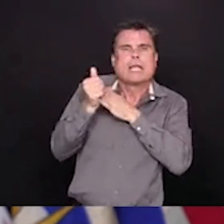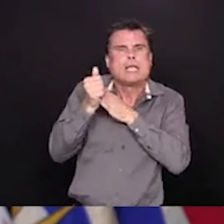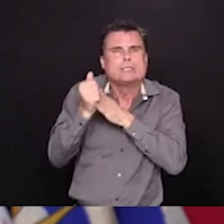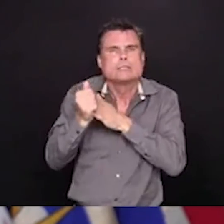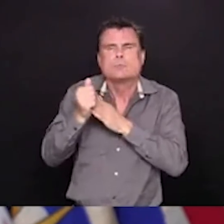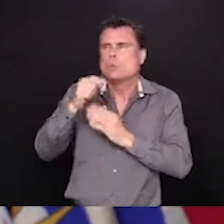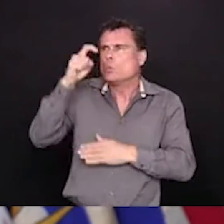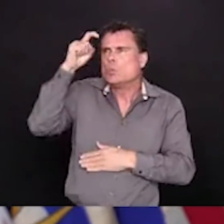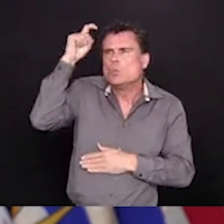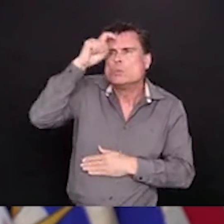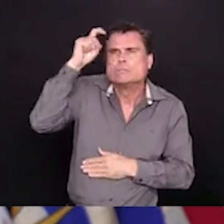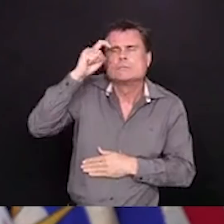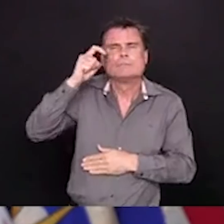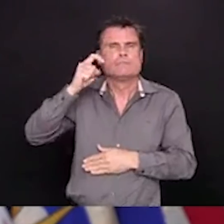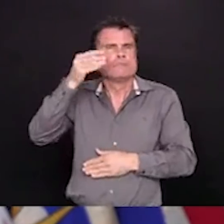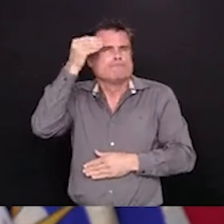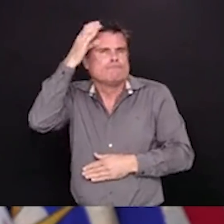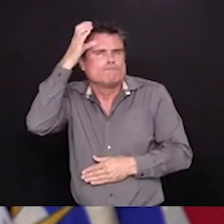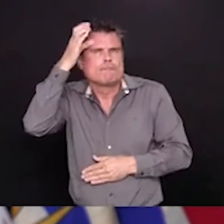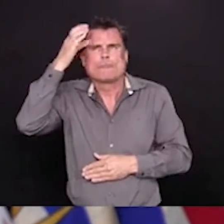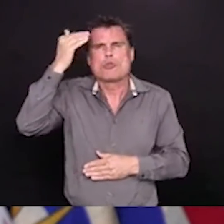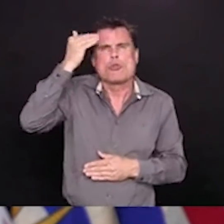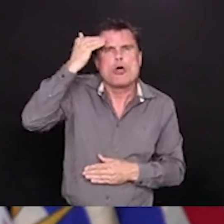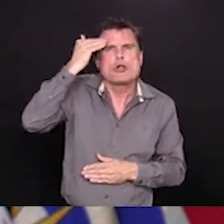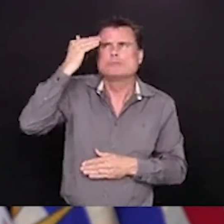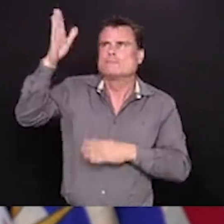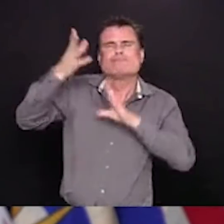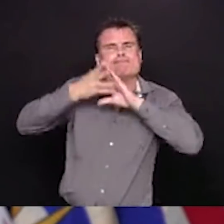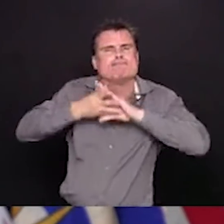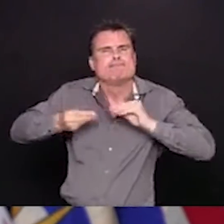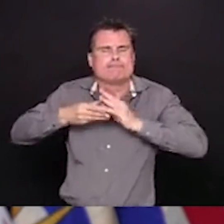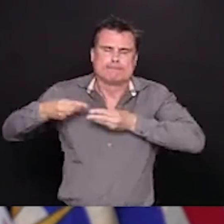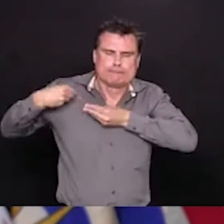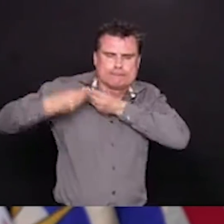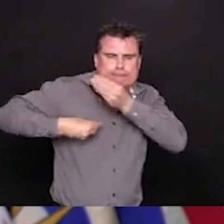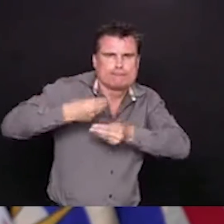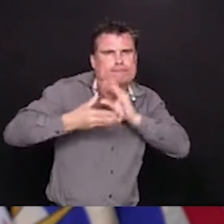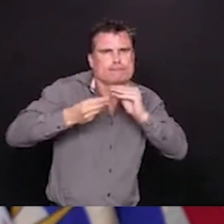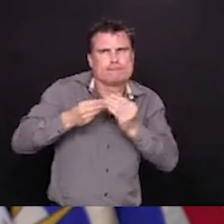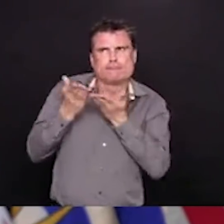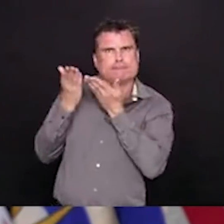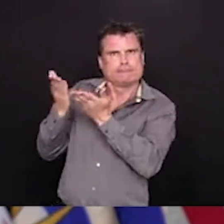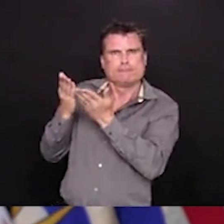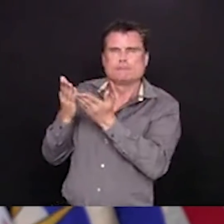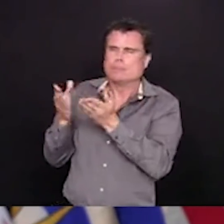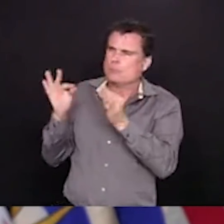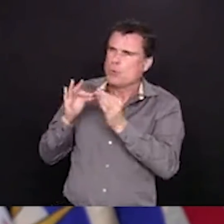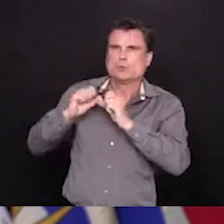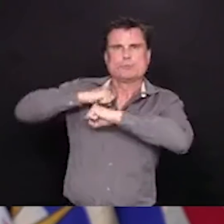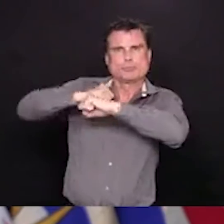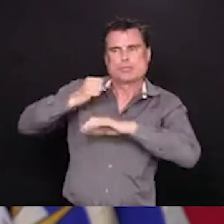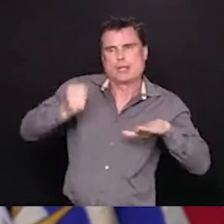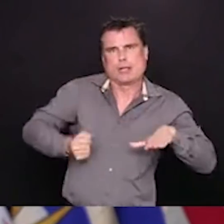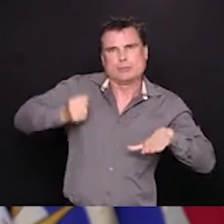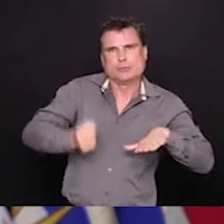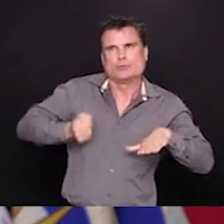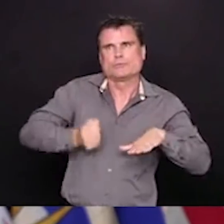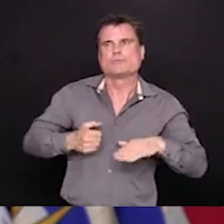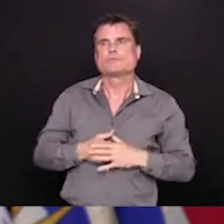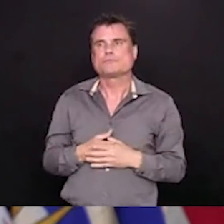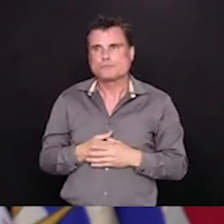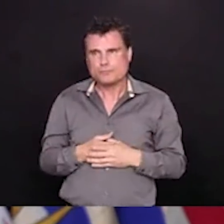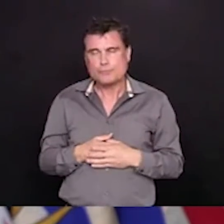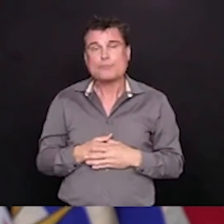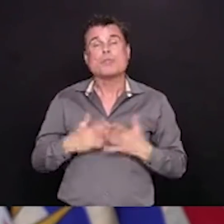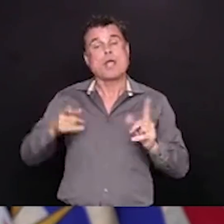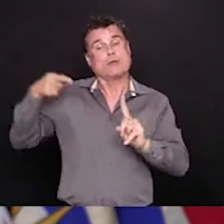Additionally, wanted to talk again about our testing strategy. As you know, and as I've mentioned a couple of times in the last few days, we evolve